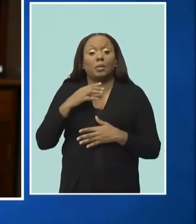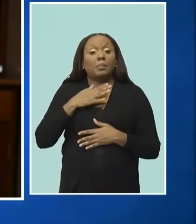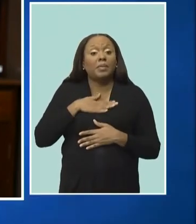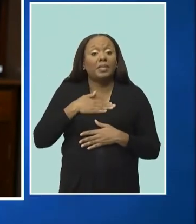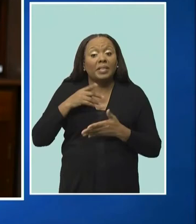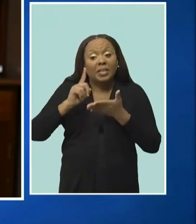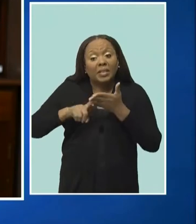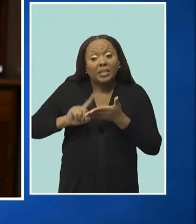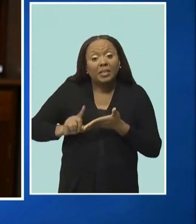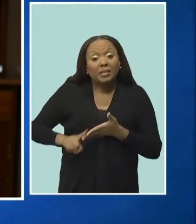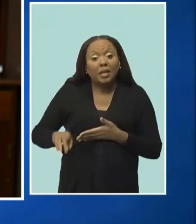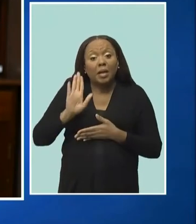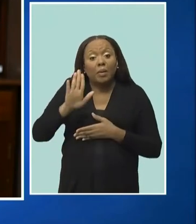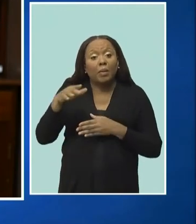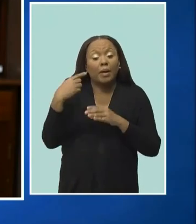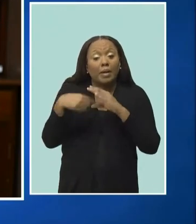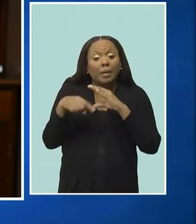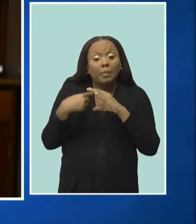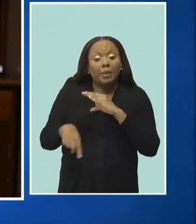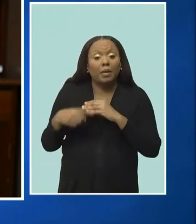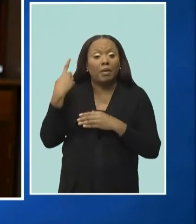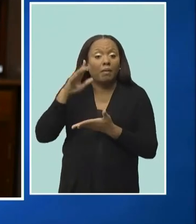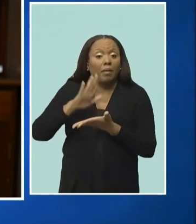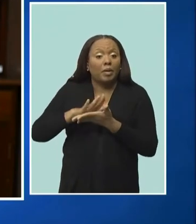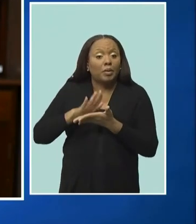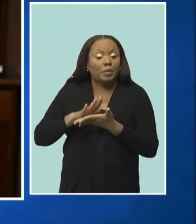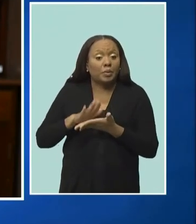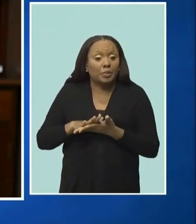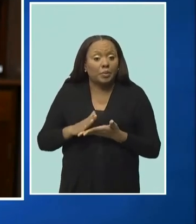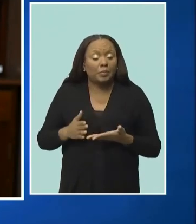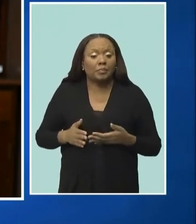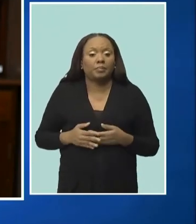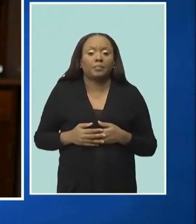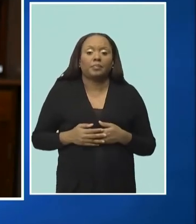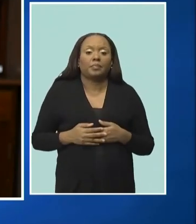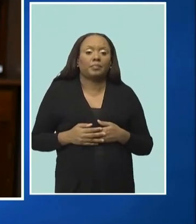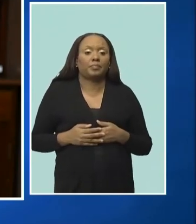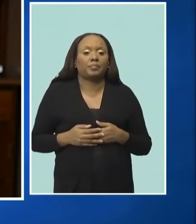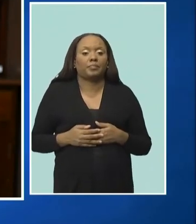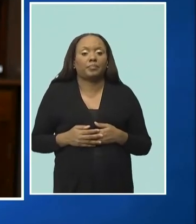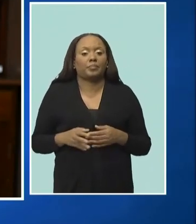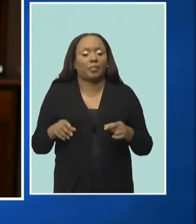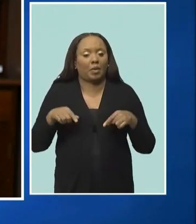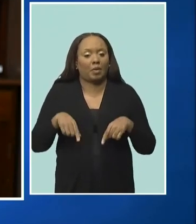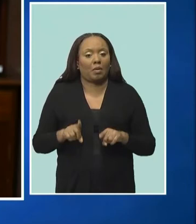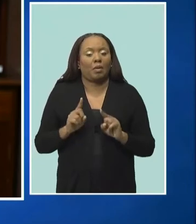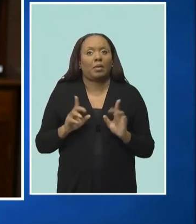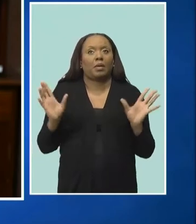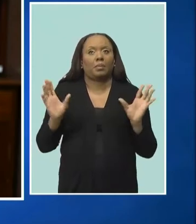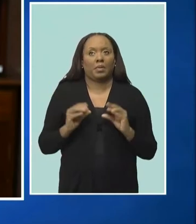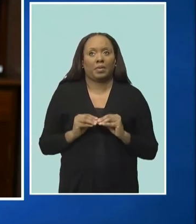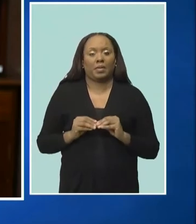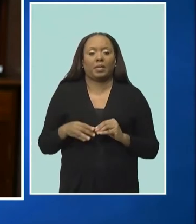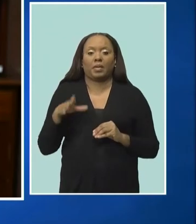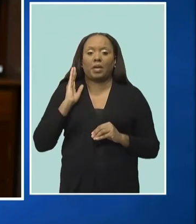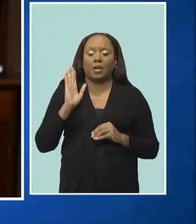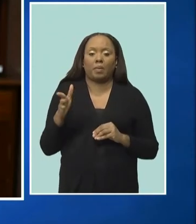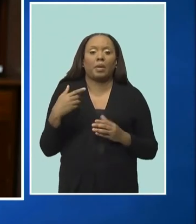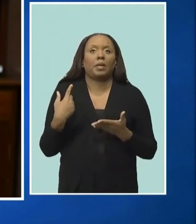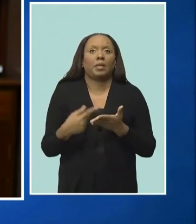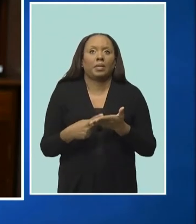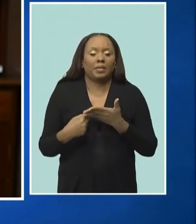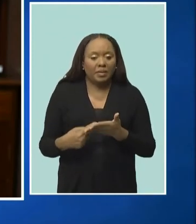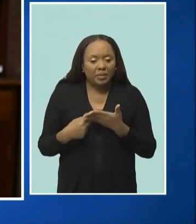where your school notifications normally come. During this meeting, the following will be discussed.